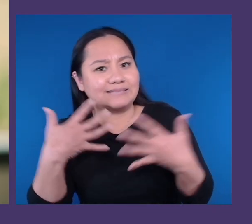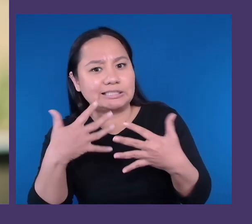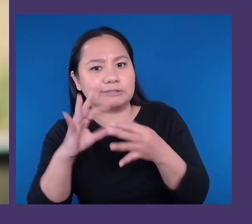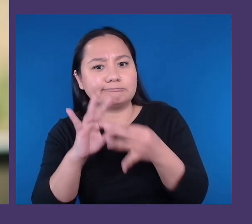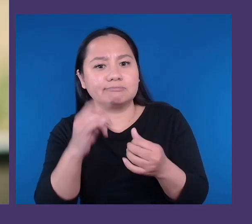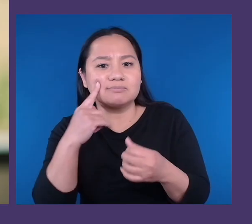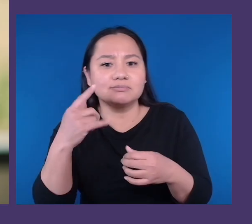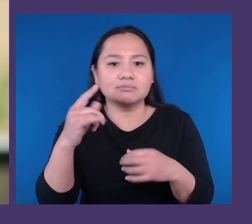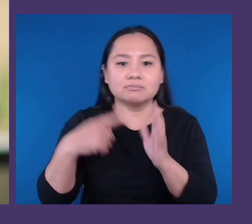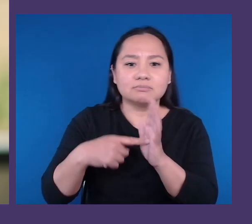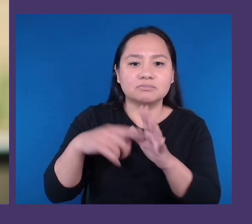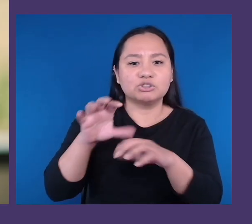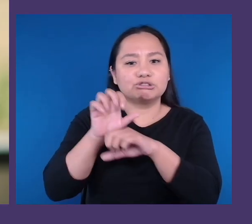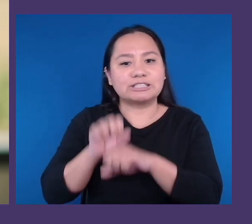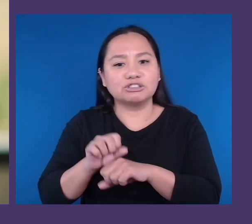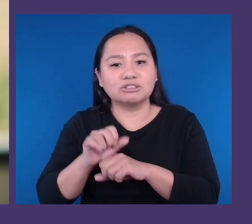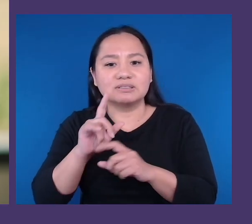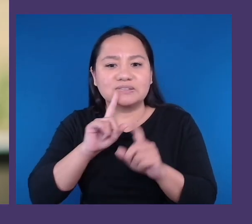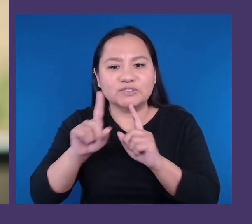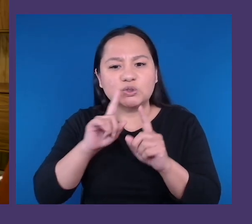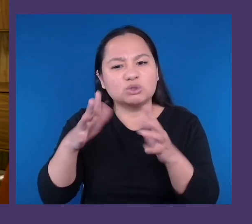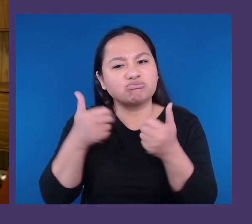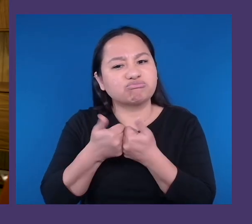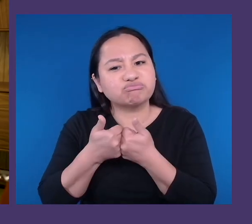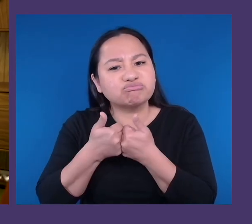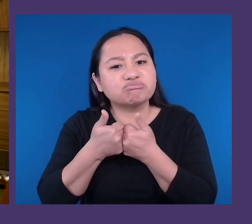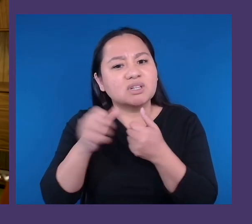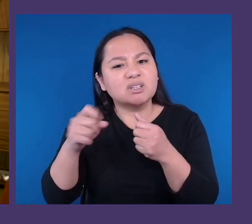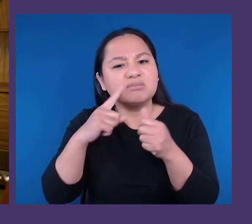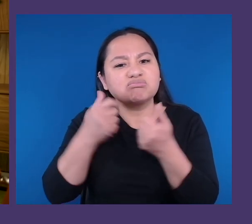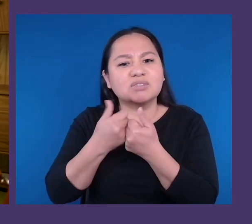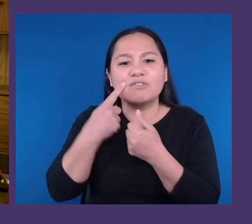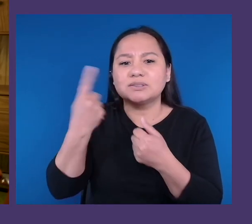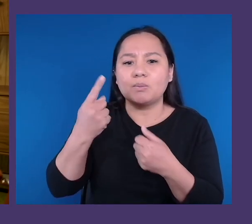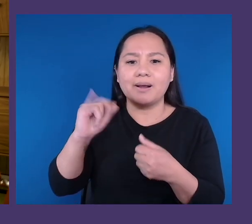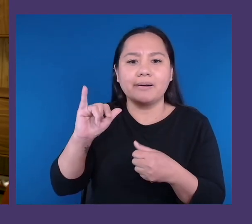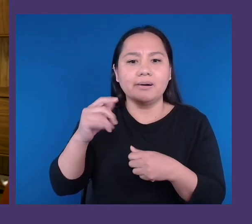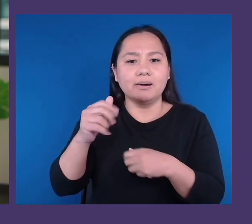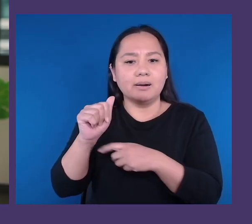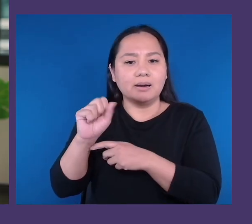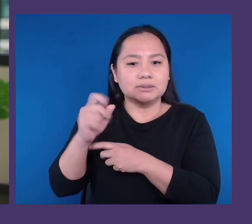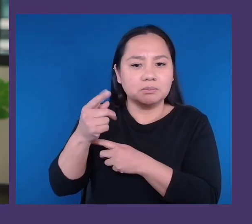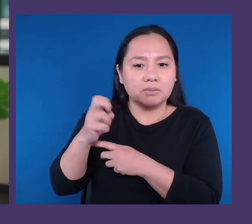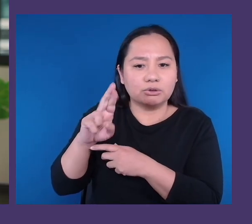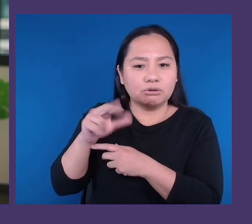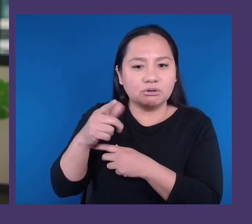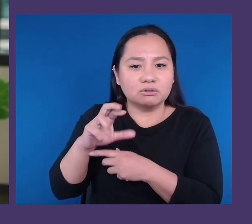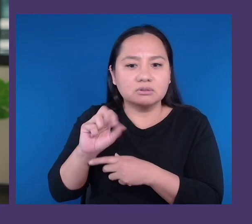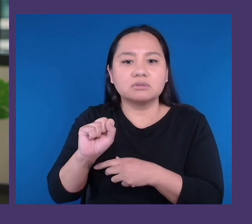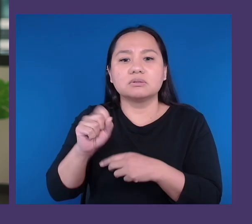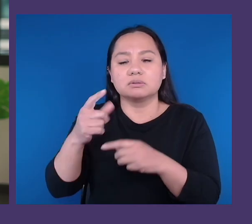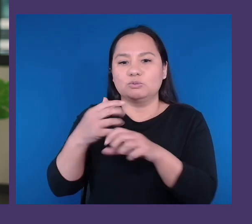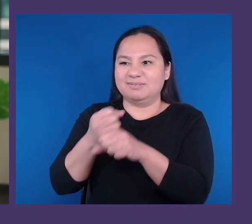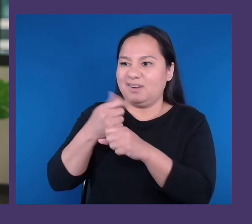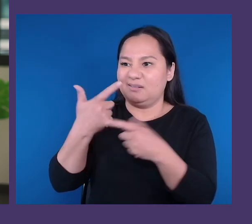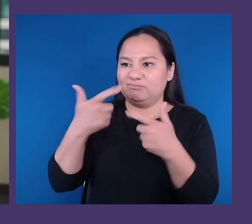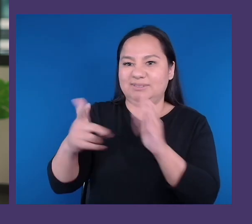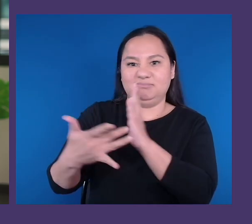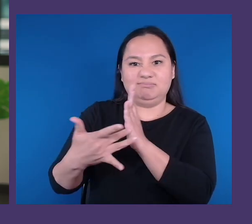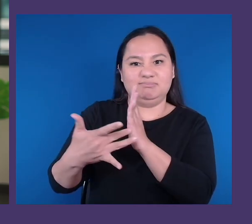for somebody with, like, Asperger's to land a big tech job. Traditional hiring practice